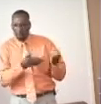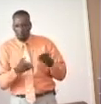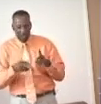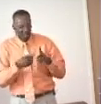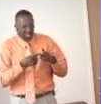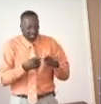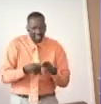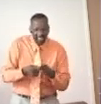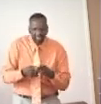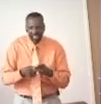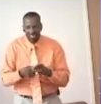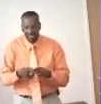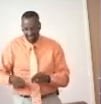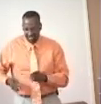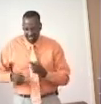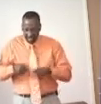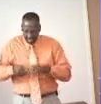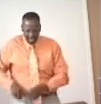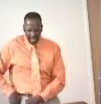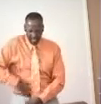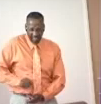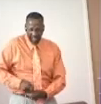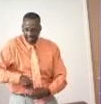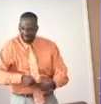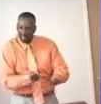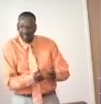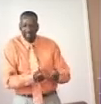switchblades,